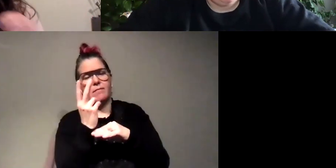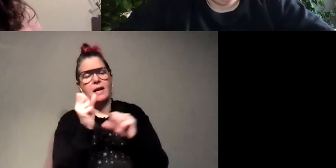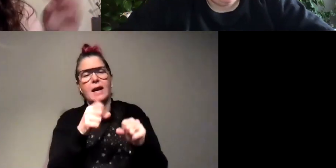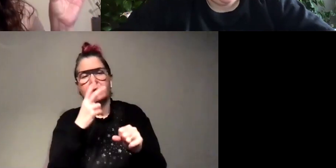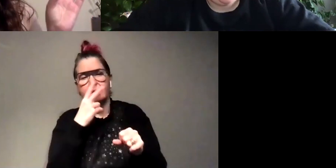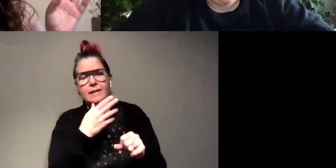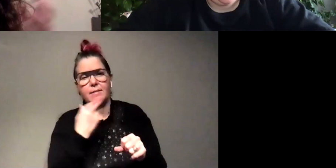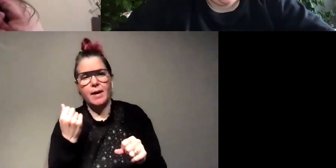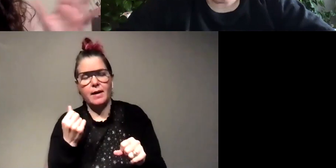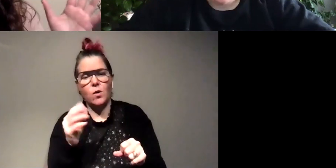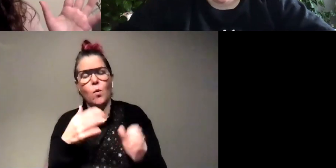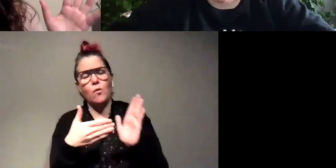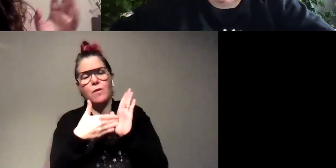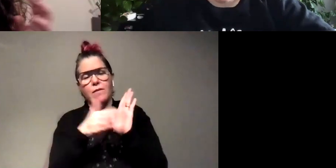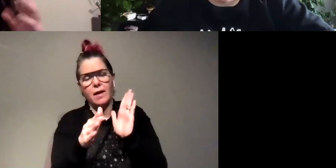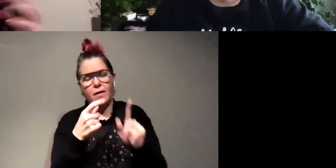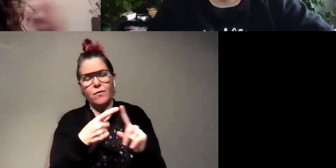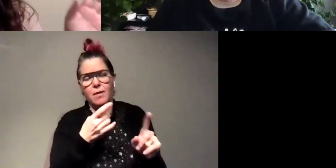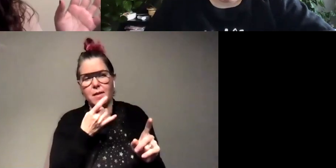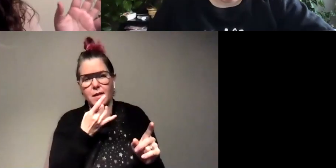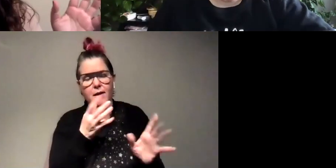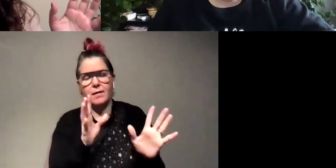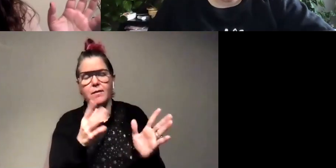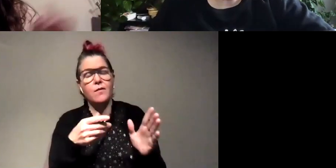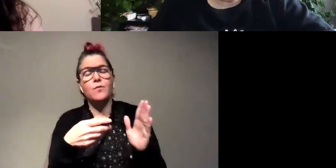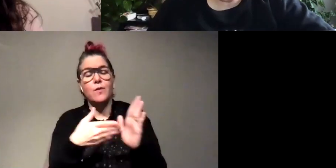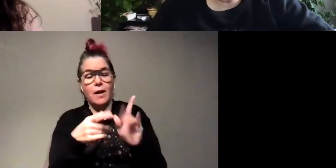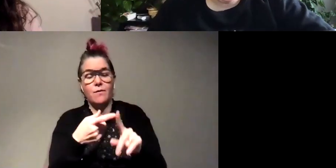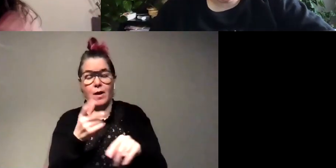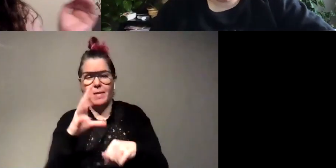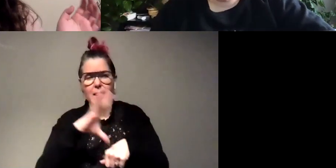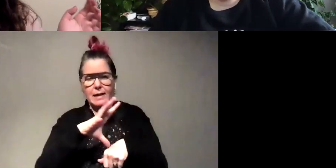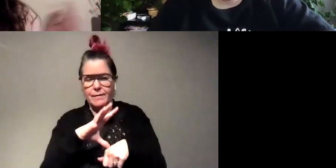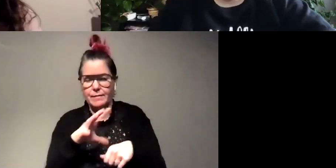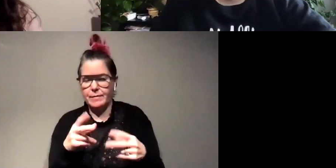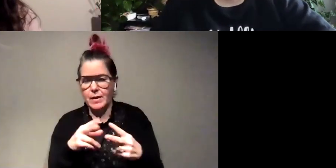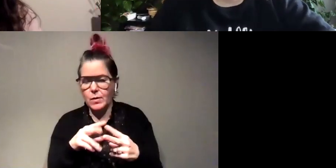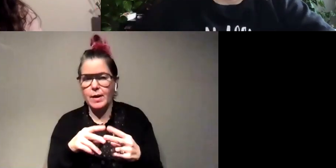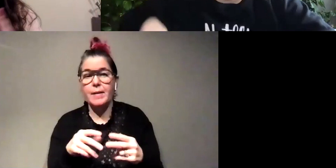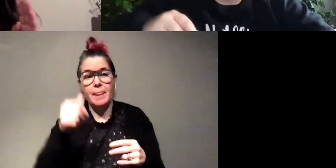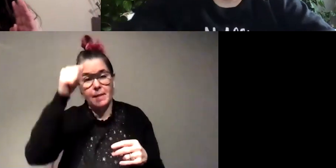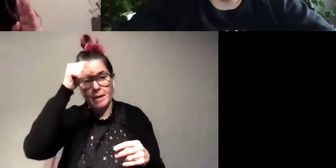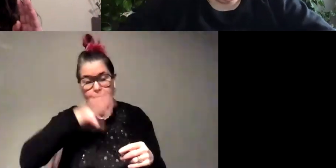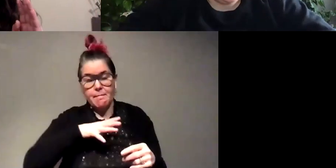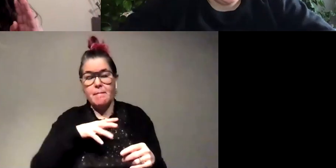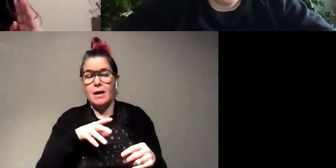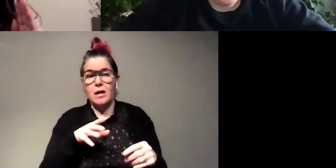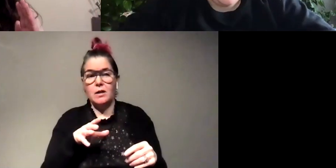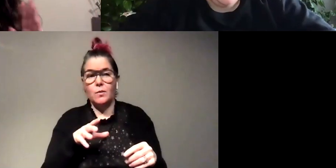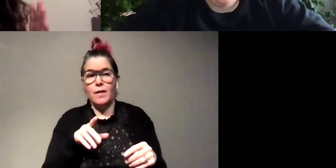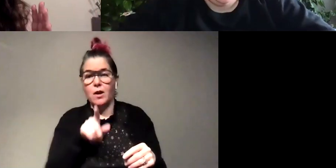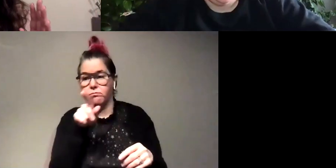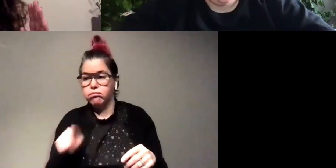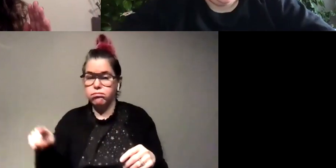or like it will just reflect off the light i mean off the leaf that they're sitting on and then because the males when they're flying they they